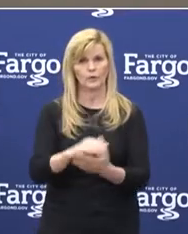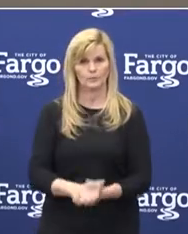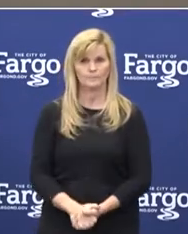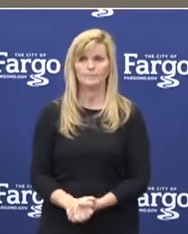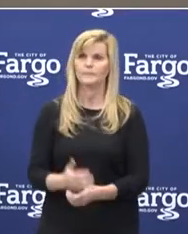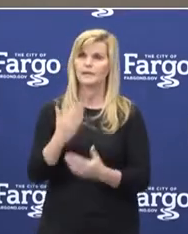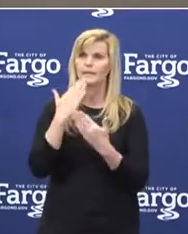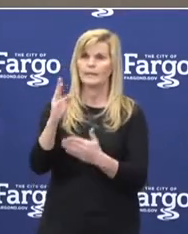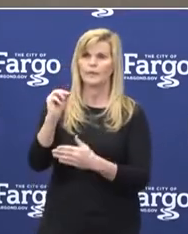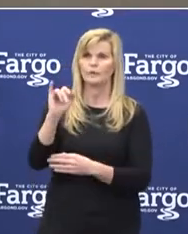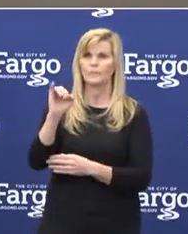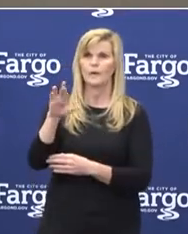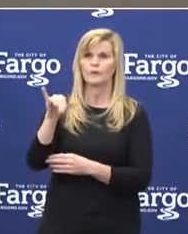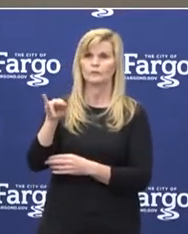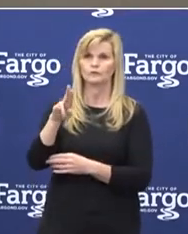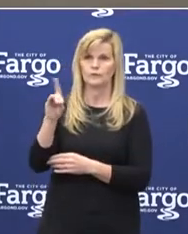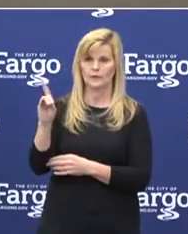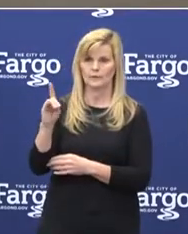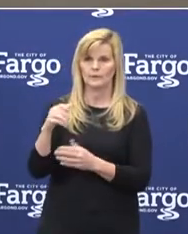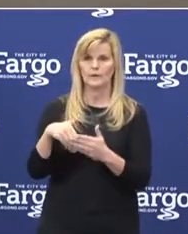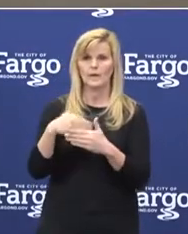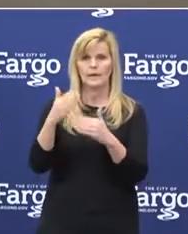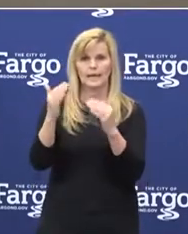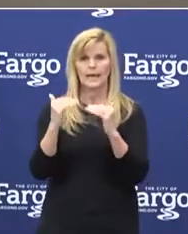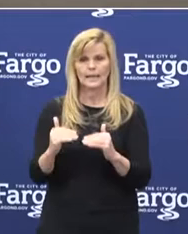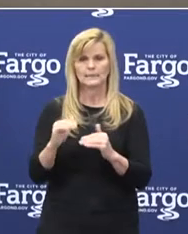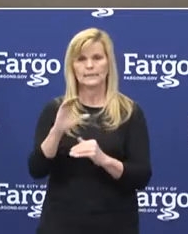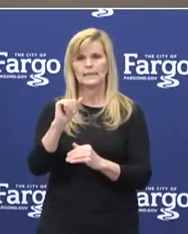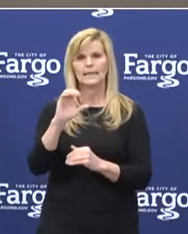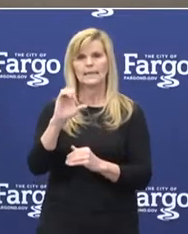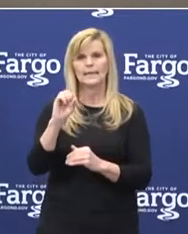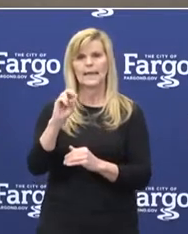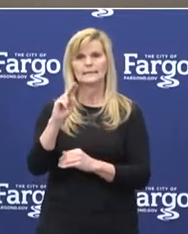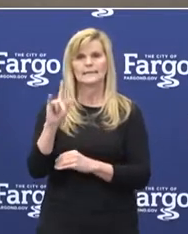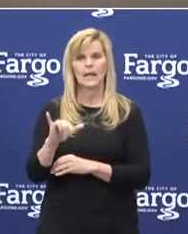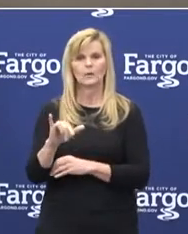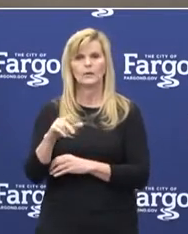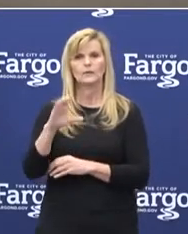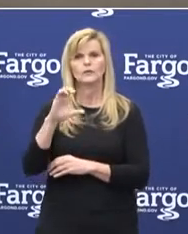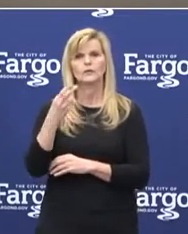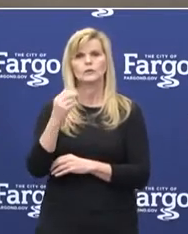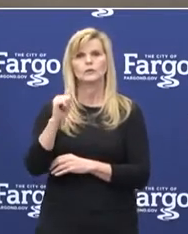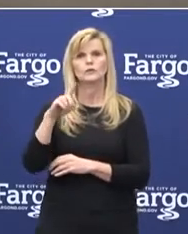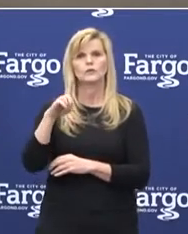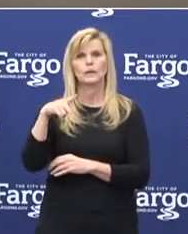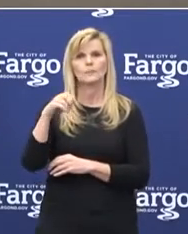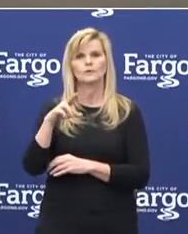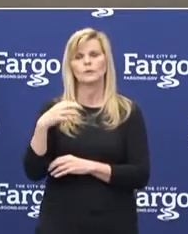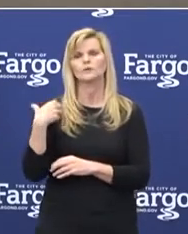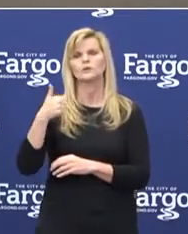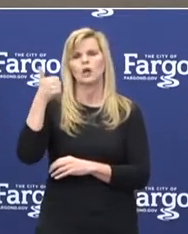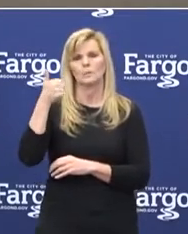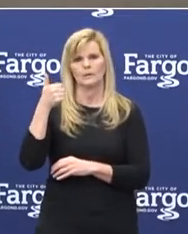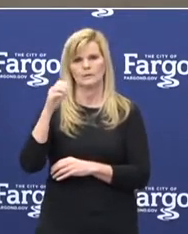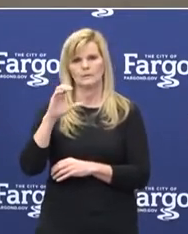Mayor Judd. Our next speaker is Cass County President Chad Peterson, Chairman, I believe.